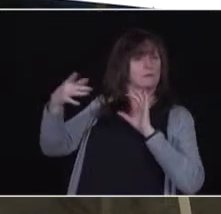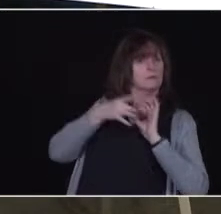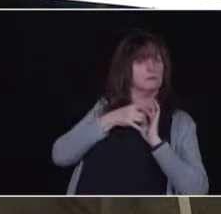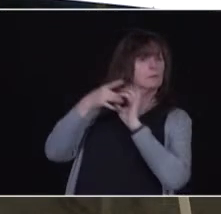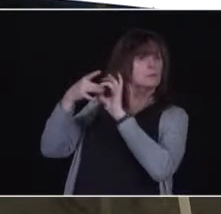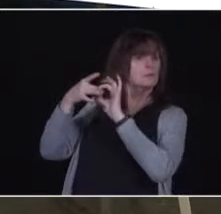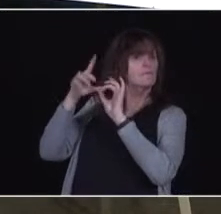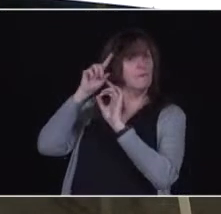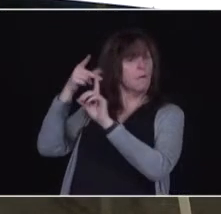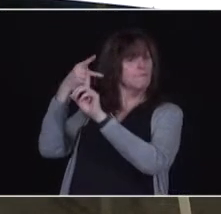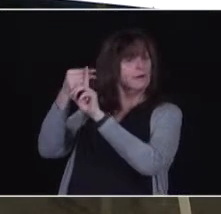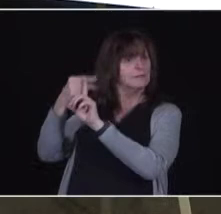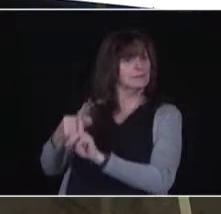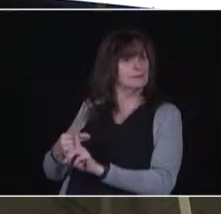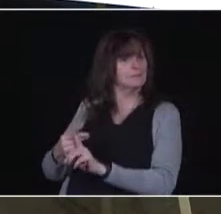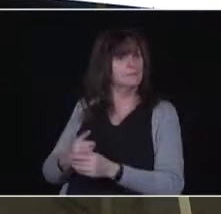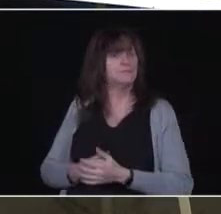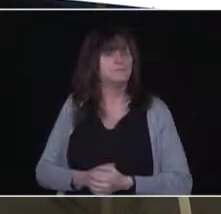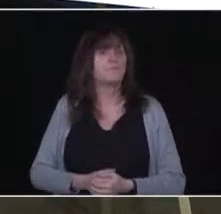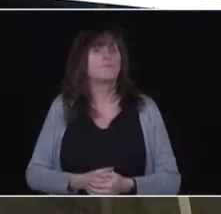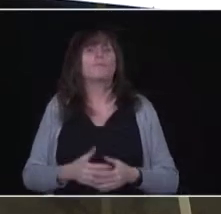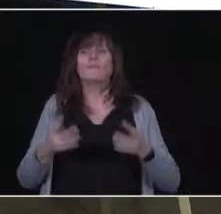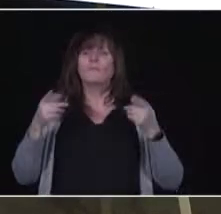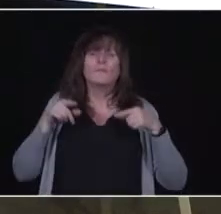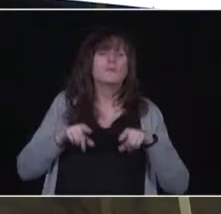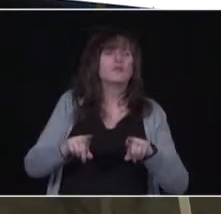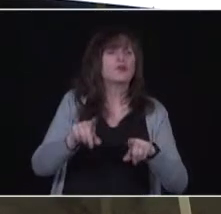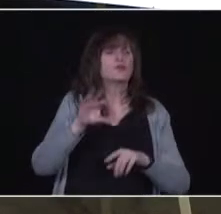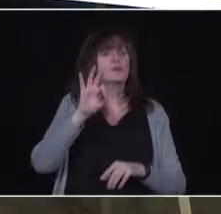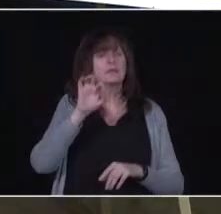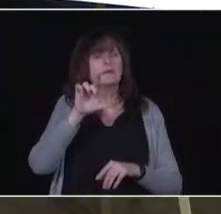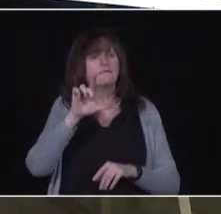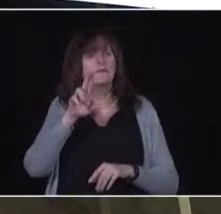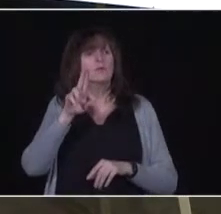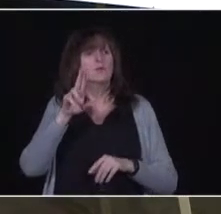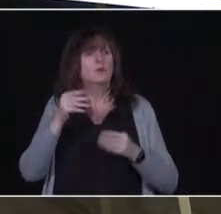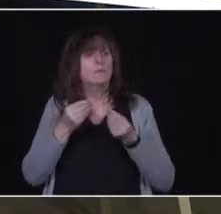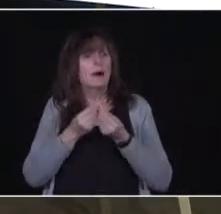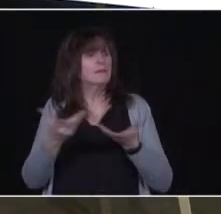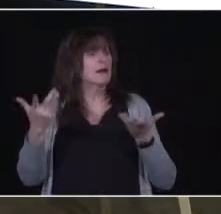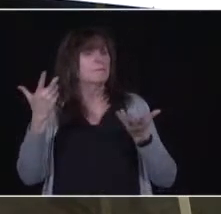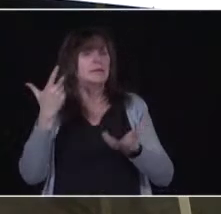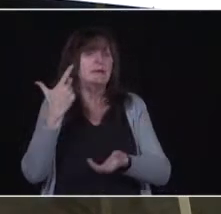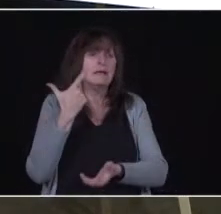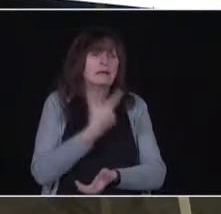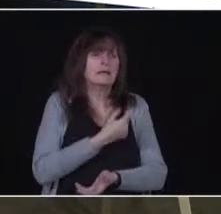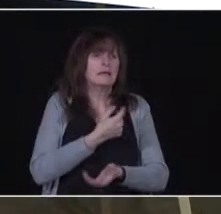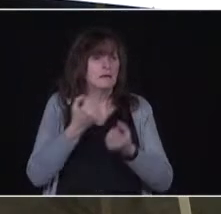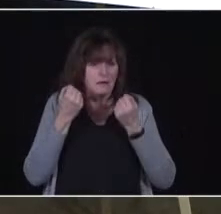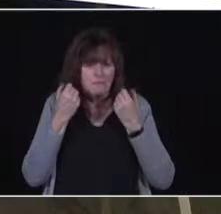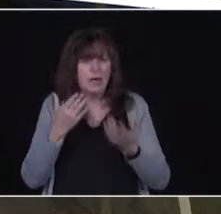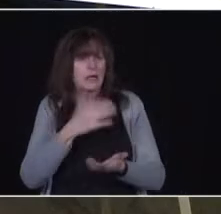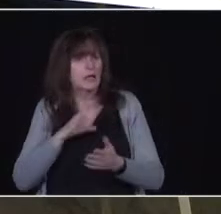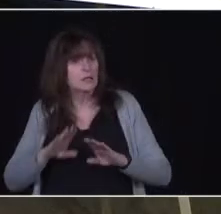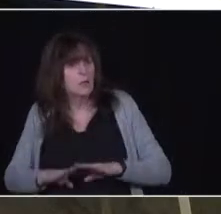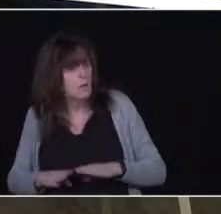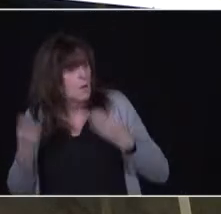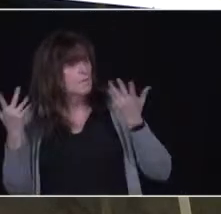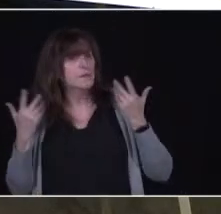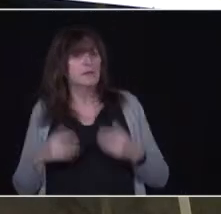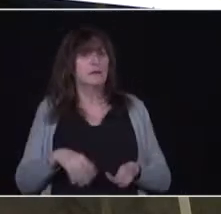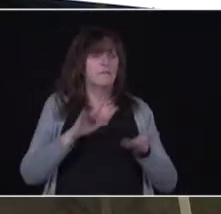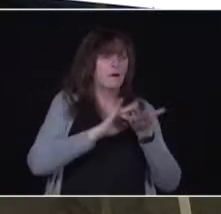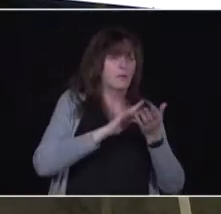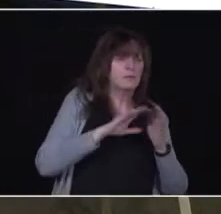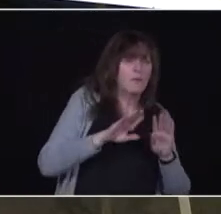during the flu campaign, we had the pharmacies working, but we had many of the doctors of the